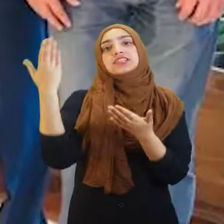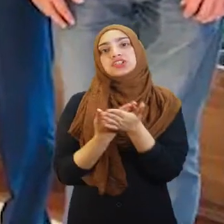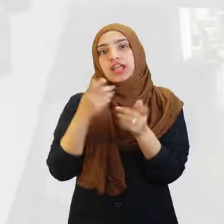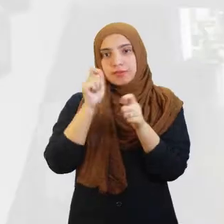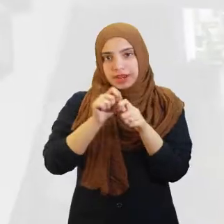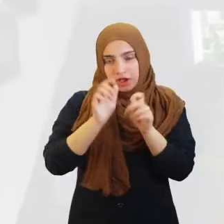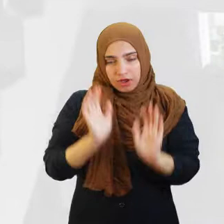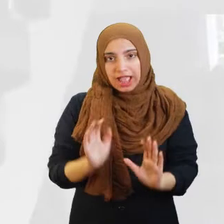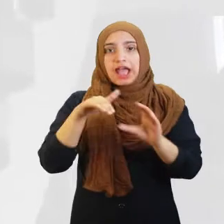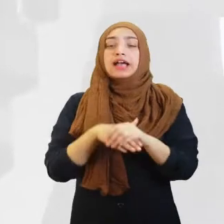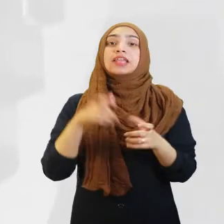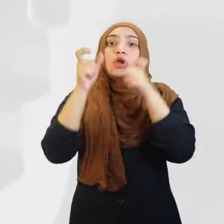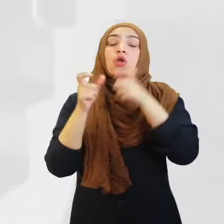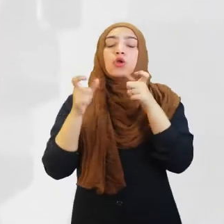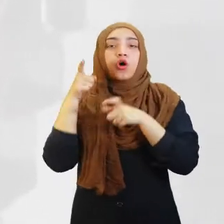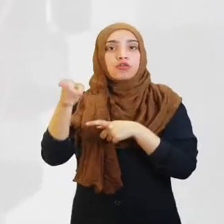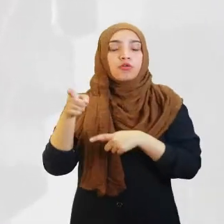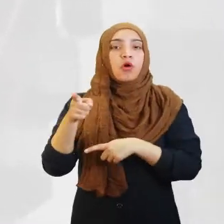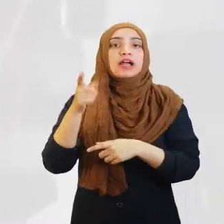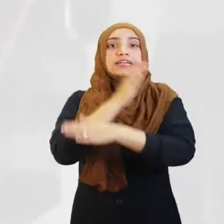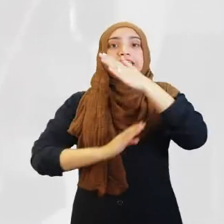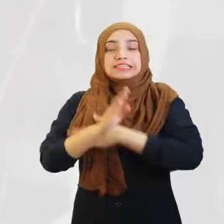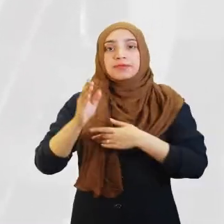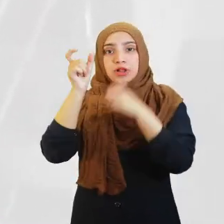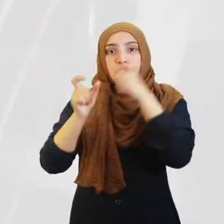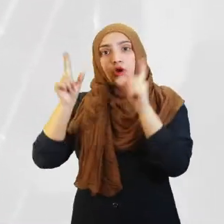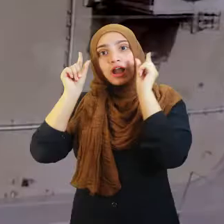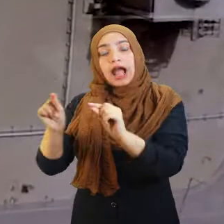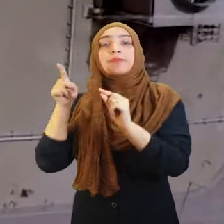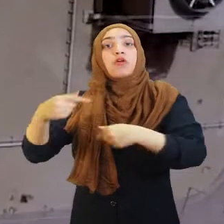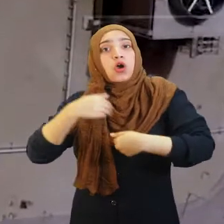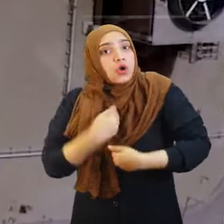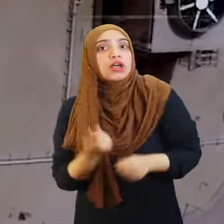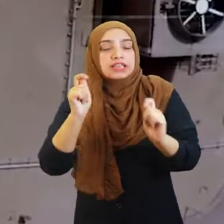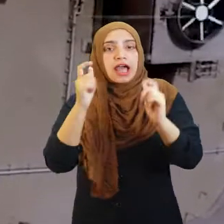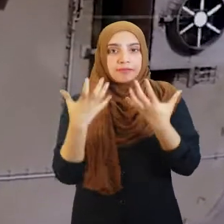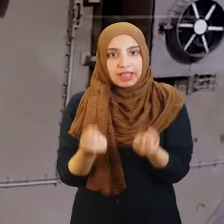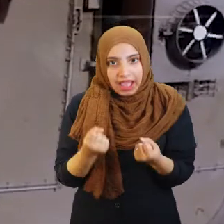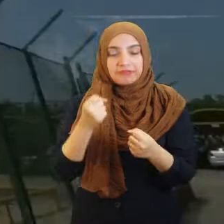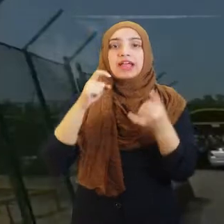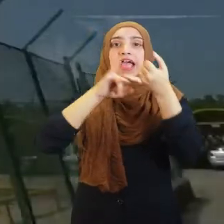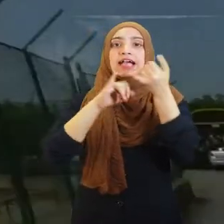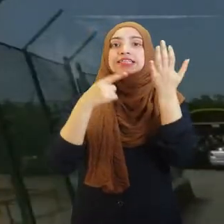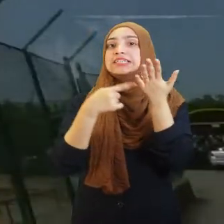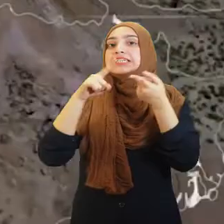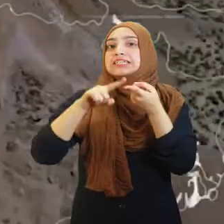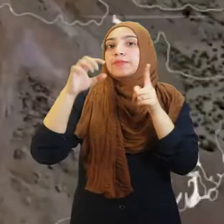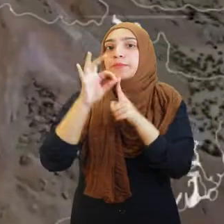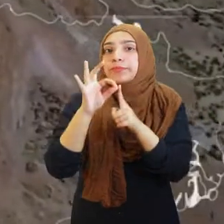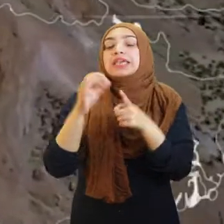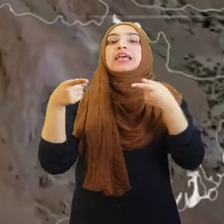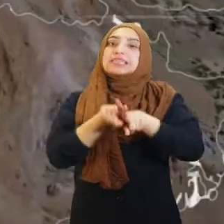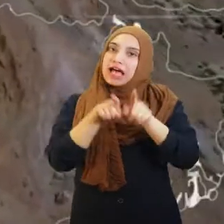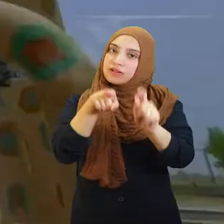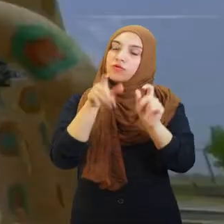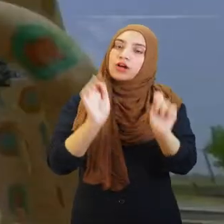run by Persons with Disabilities Special Talent Exchange Program. Maori Petroleum, as an integrated exploration and